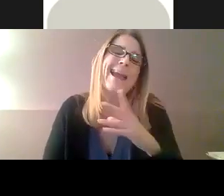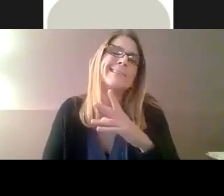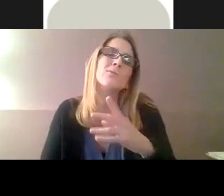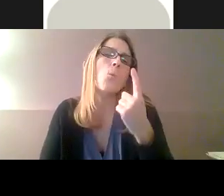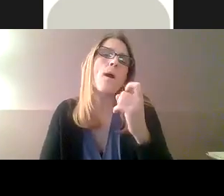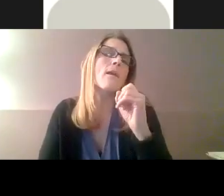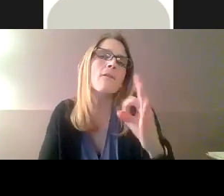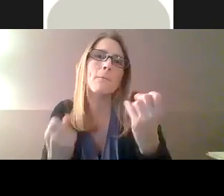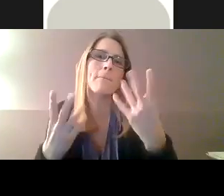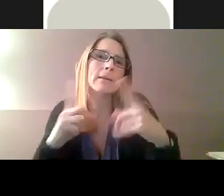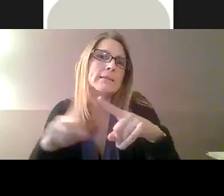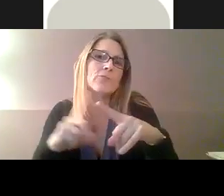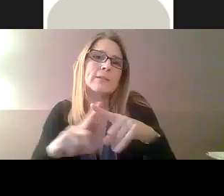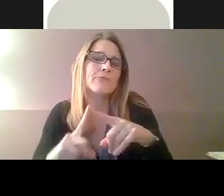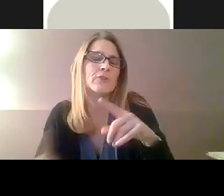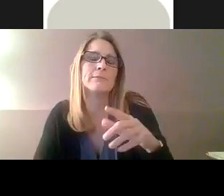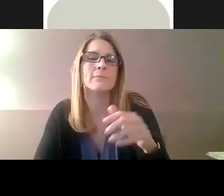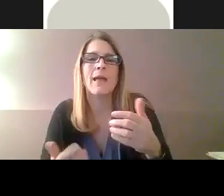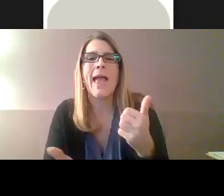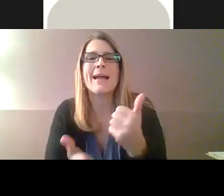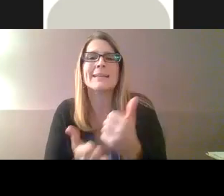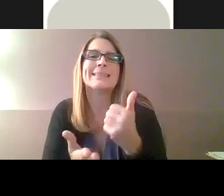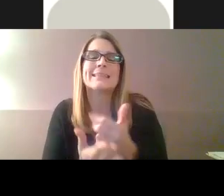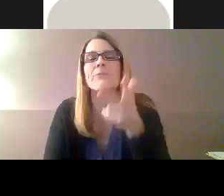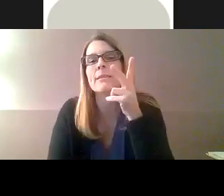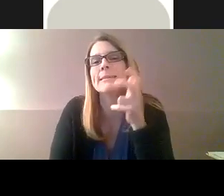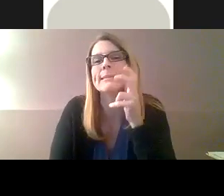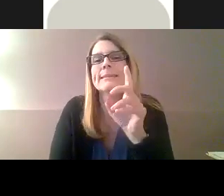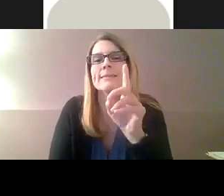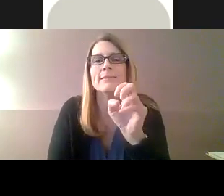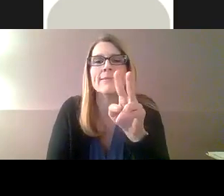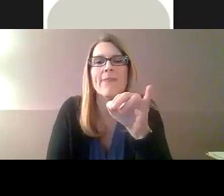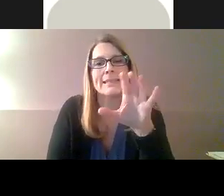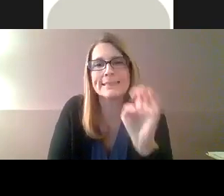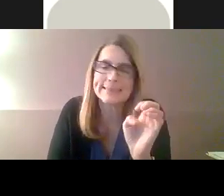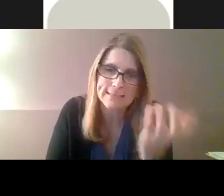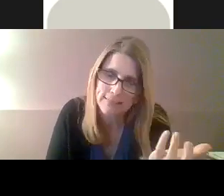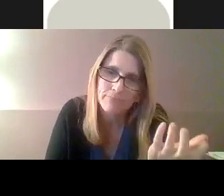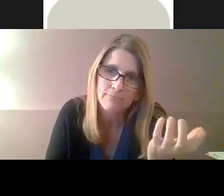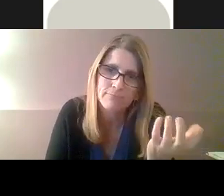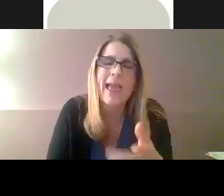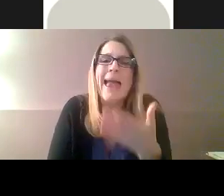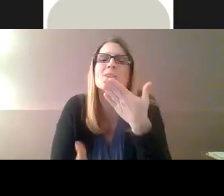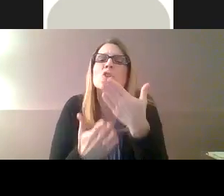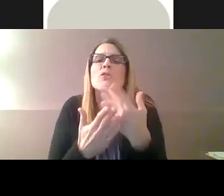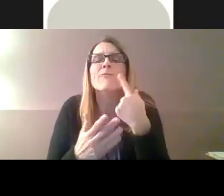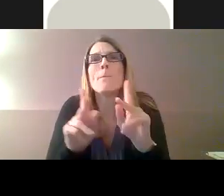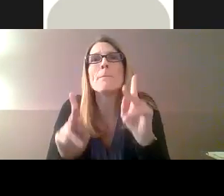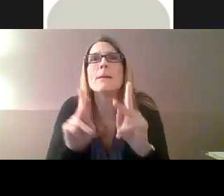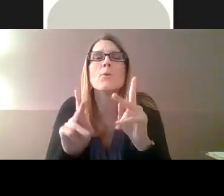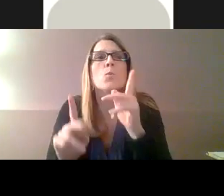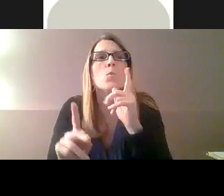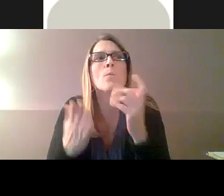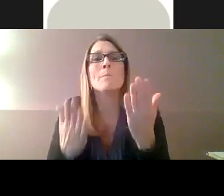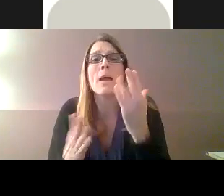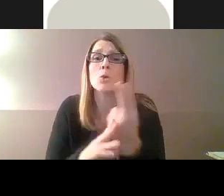And then pocket talkers as well as another technology piece that can help and other listening devices